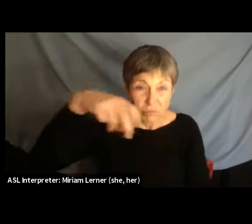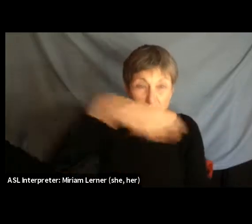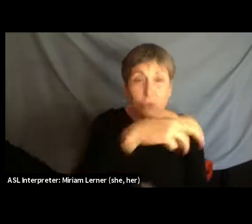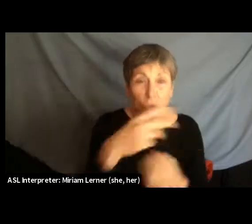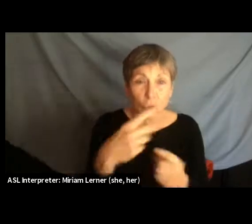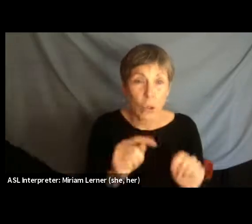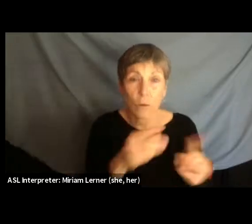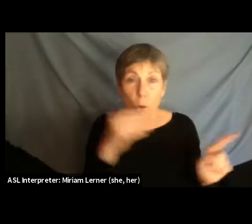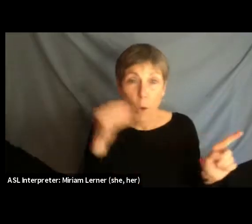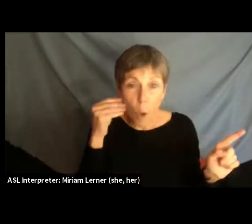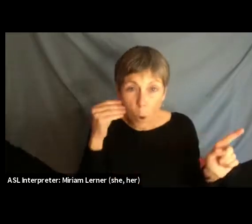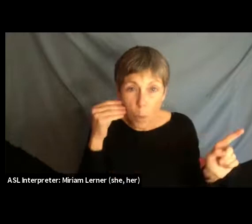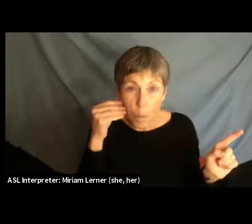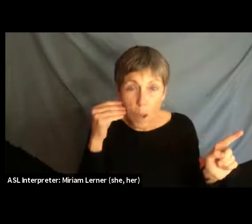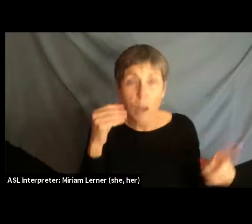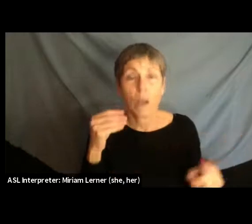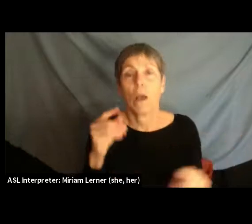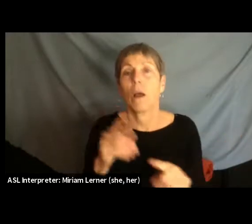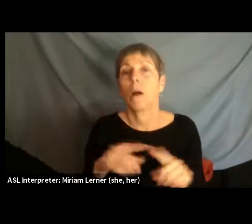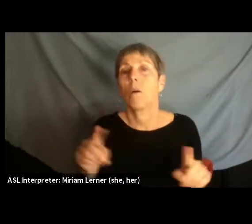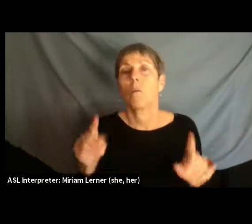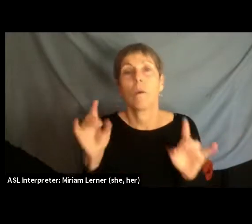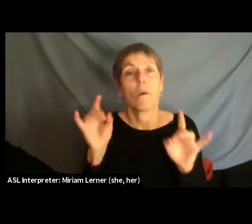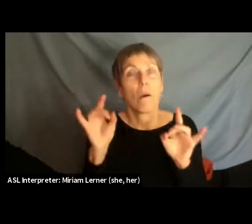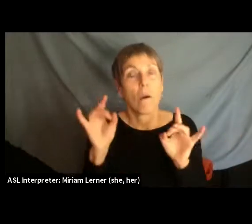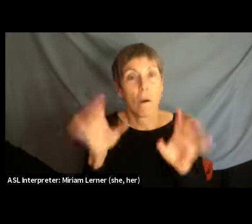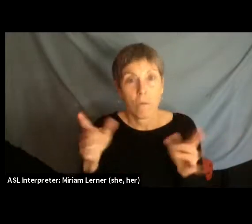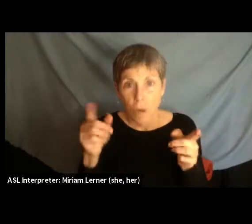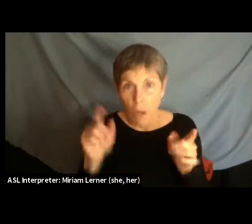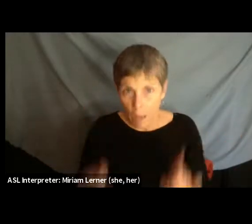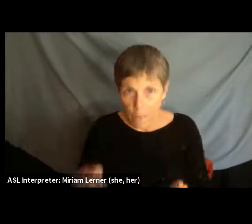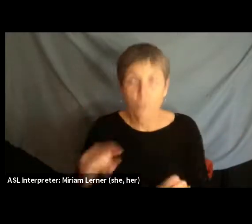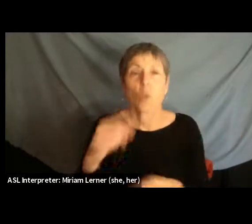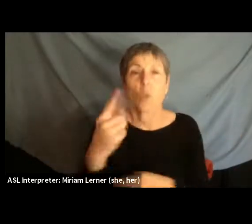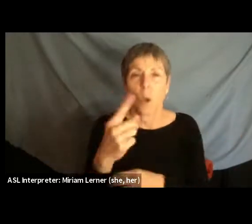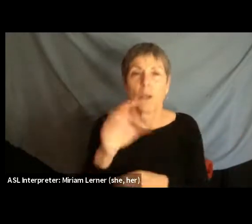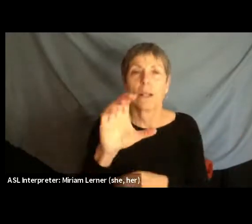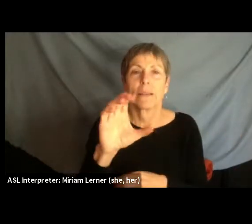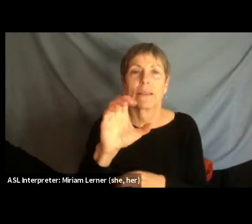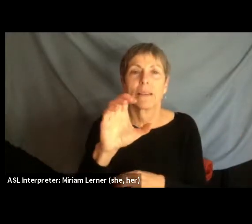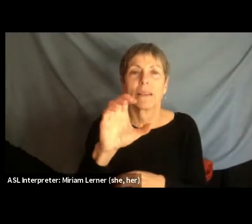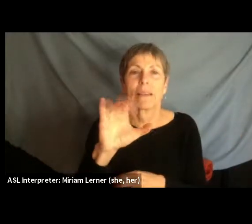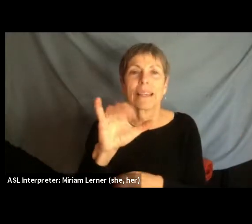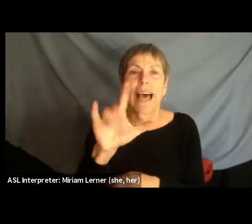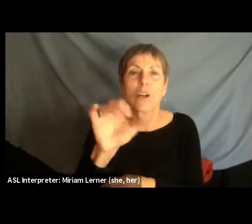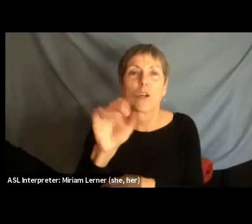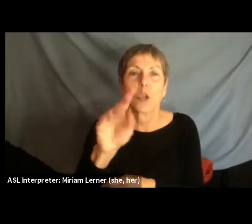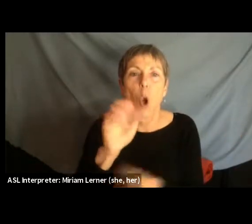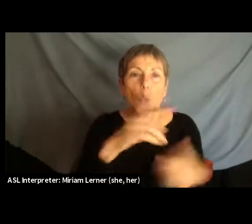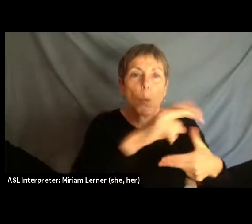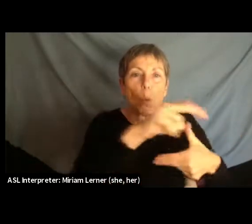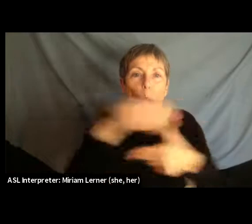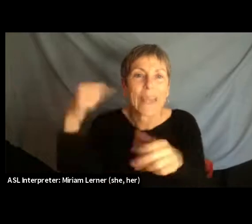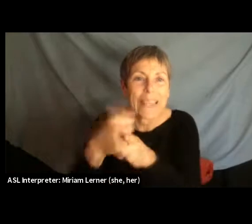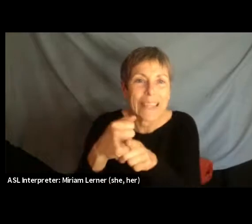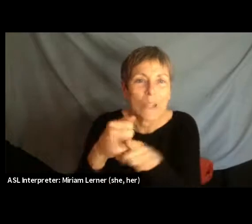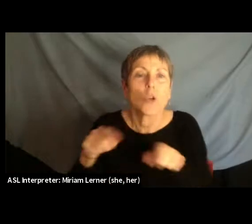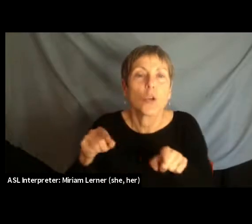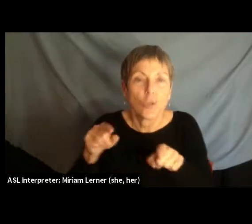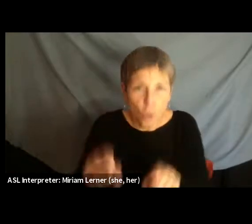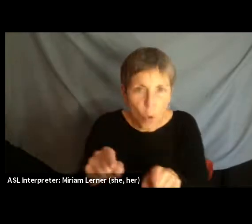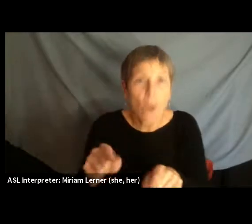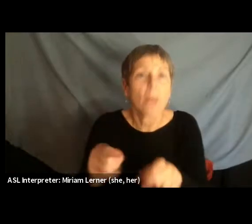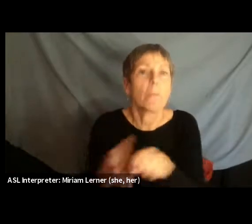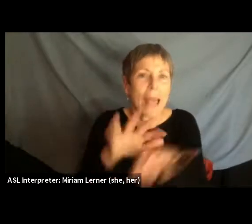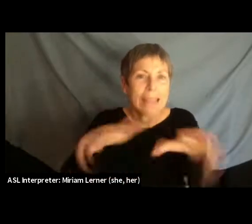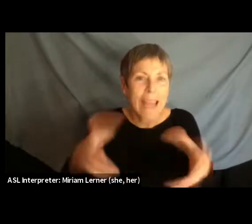further confronted by the disastrous effects of Cyclone Amphan that made landfall in the middle of the pandemic-induced lockdown. And so they were